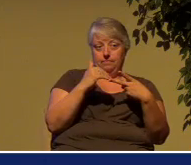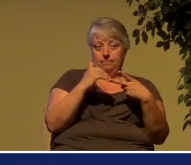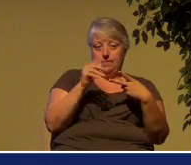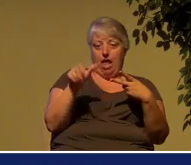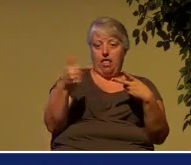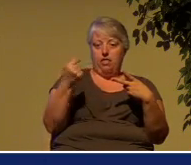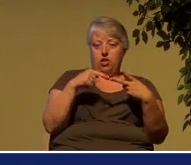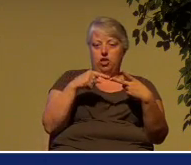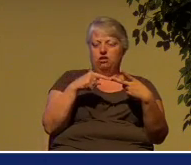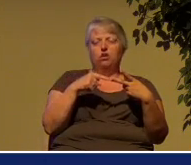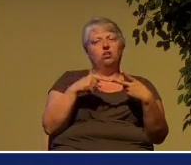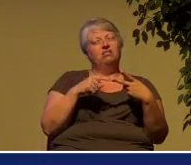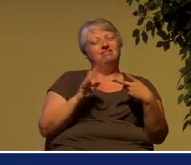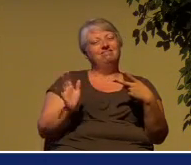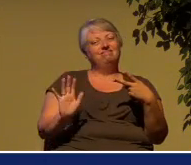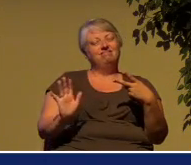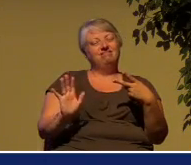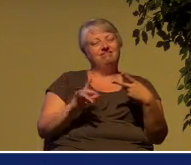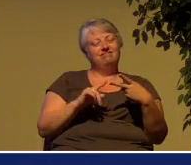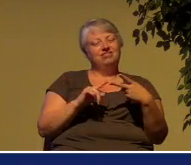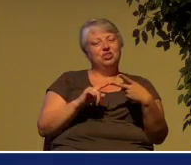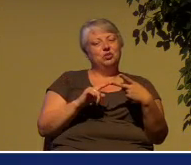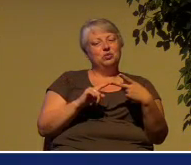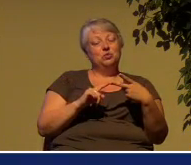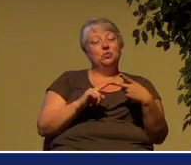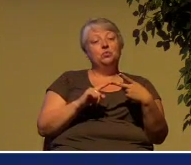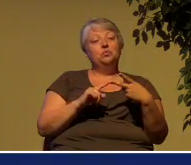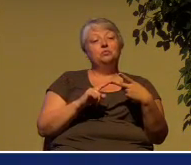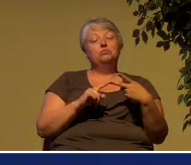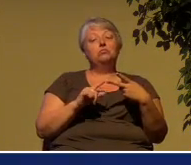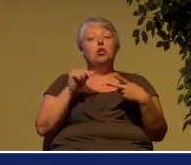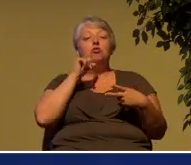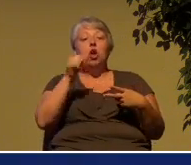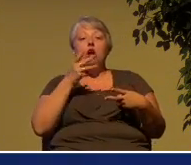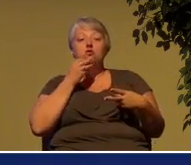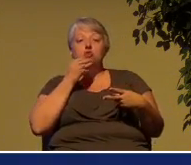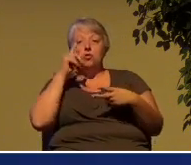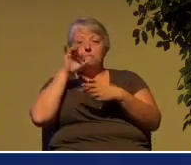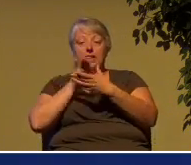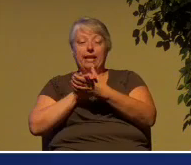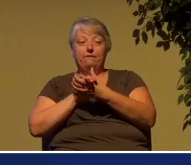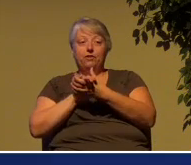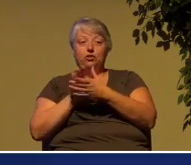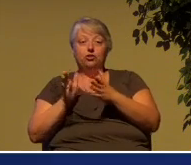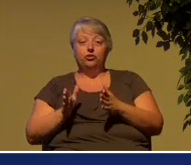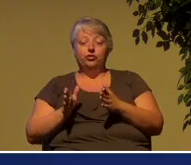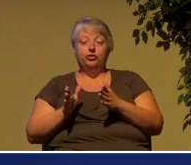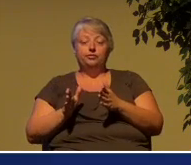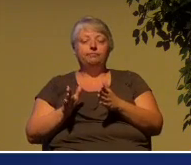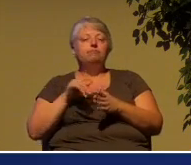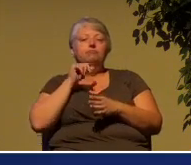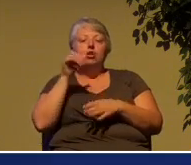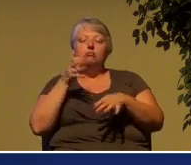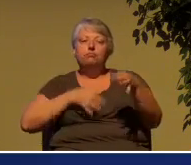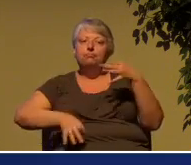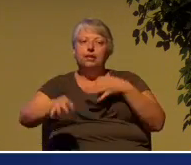says, no, the Gentile believers have not become a replacement for Israel.